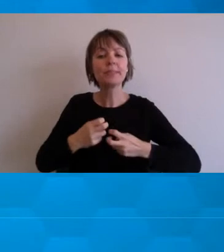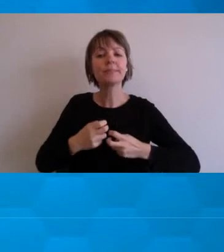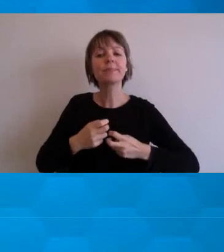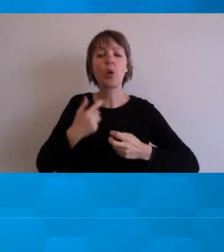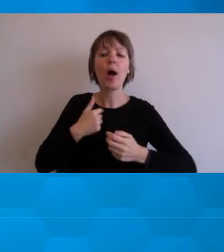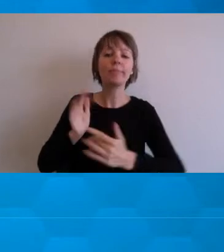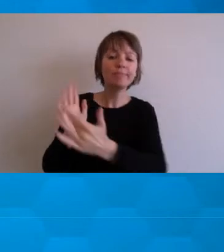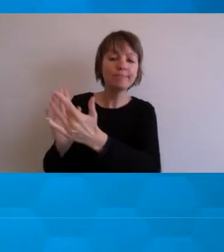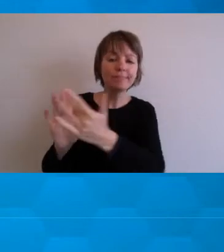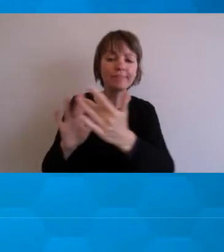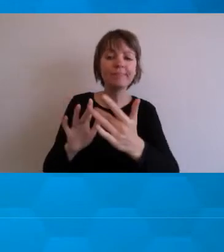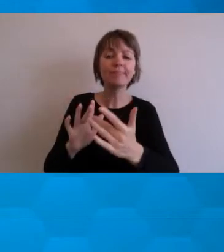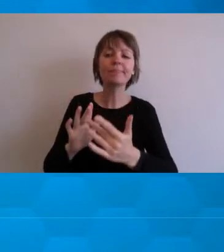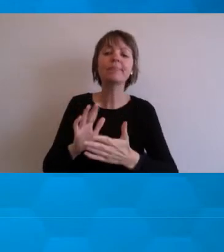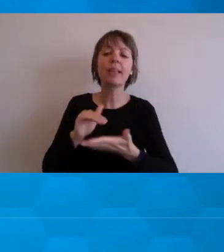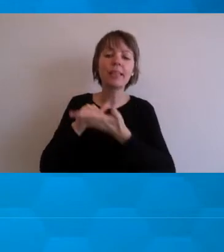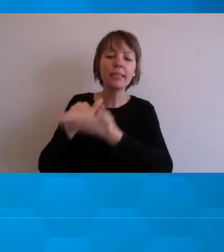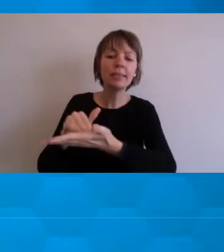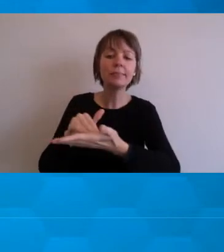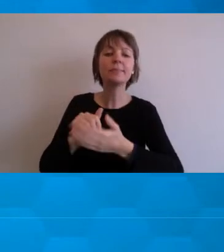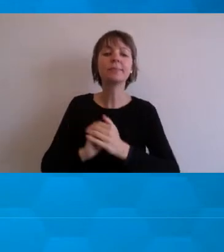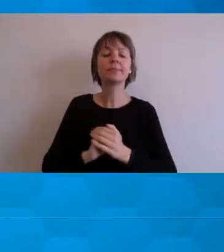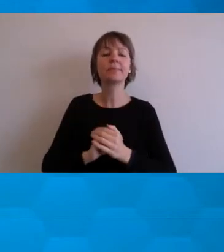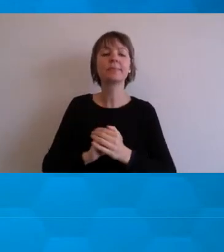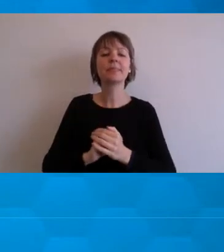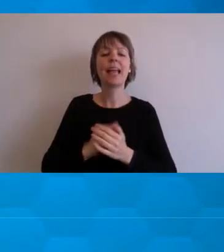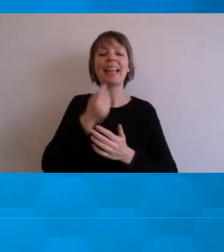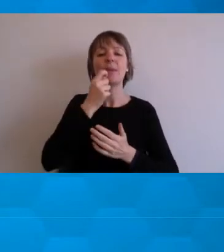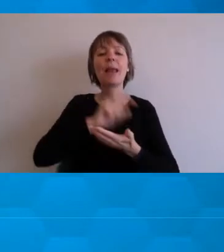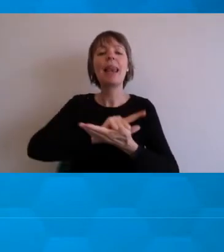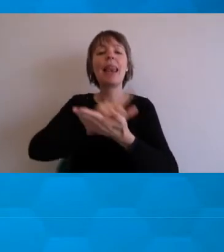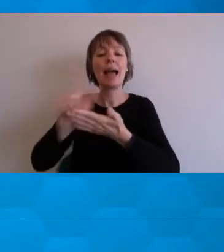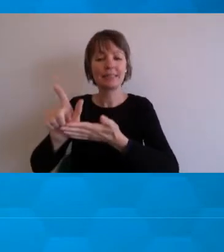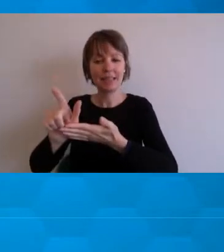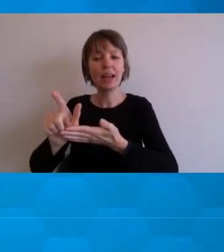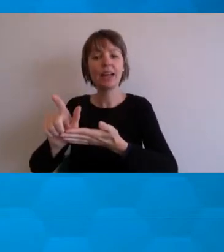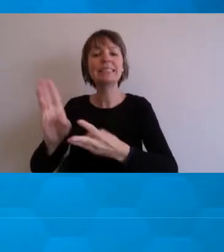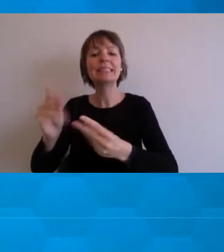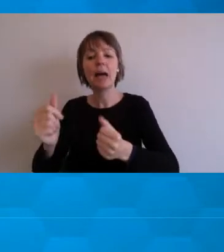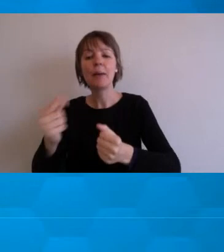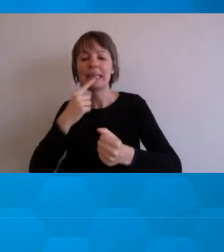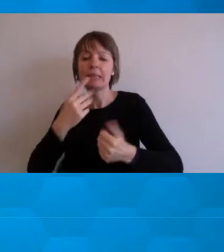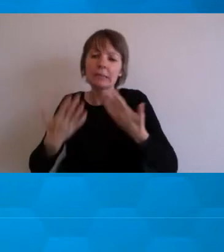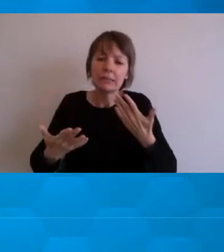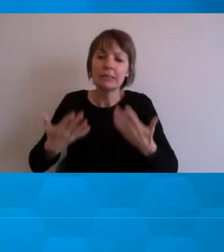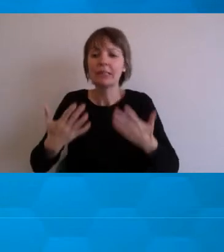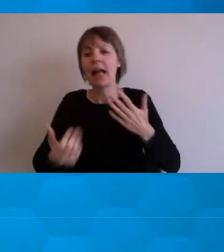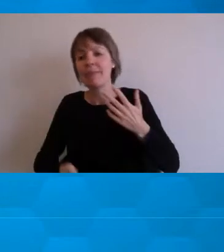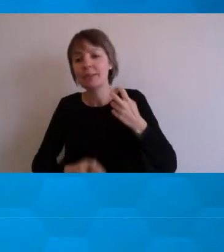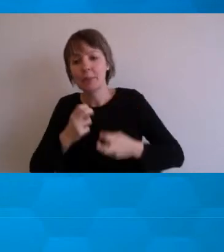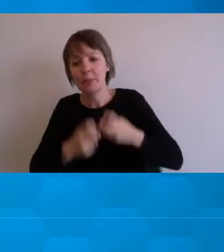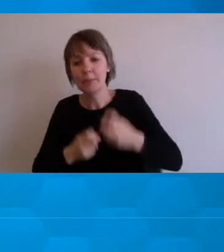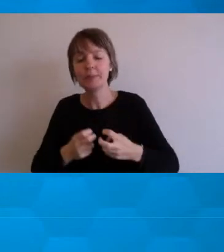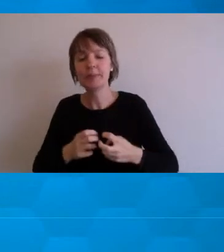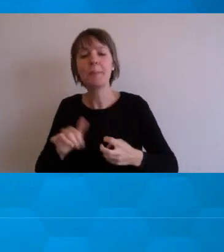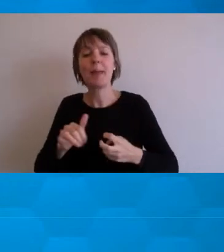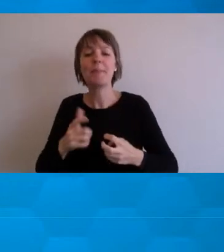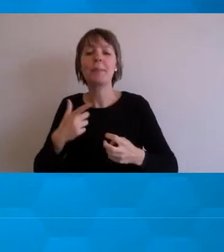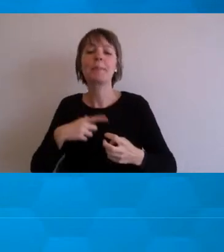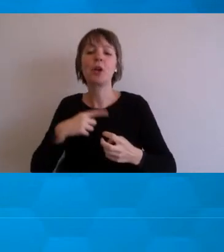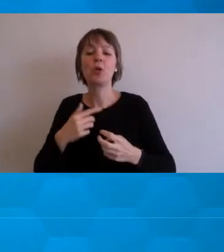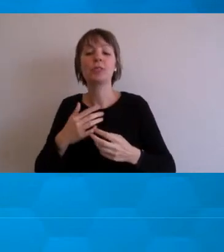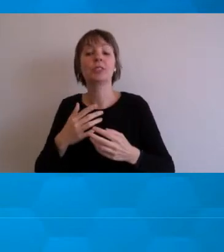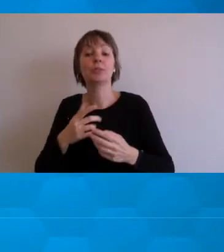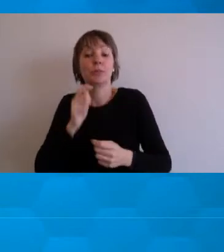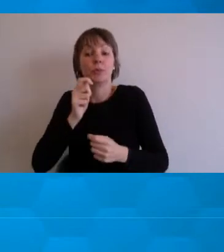some more students indicated that they were struggling. Both weeks were just before an assessment. So whether or not the pressure was building throughout term